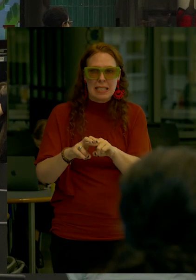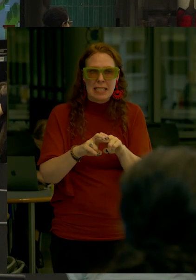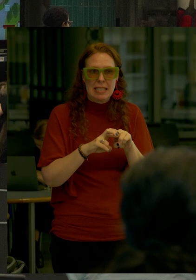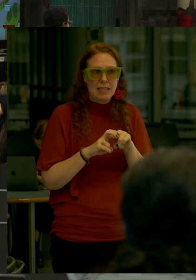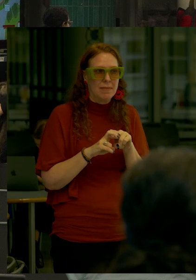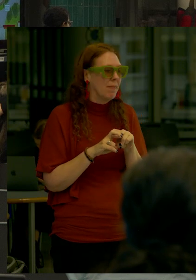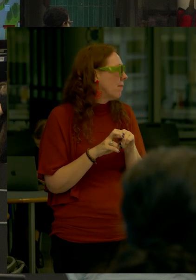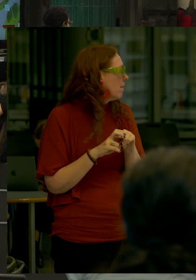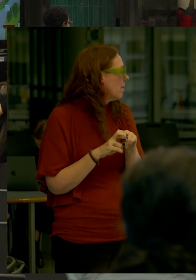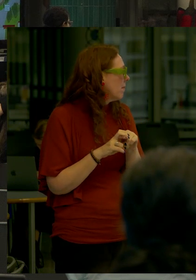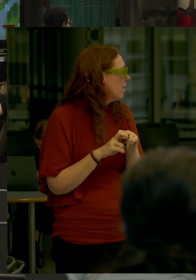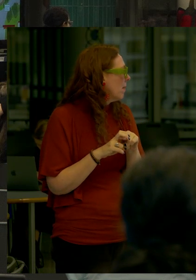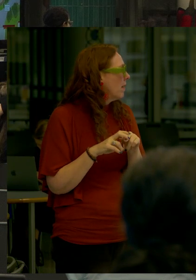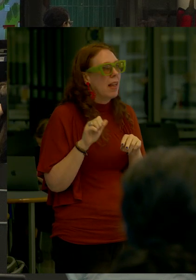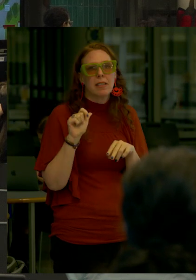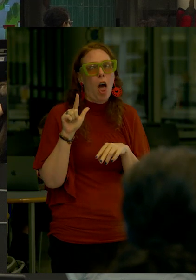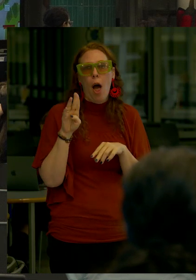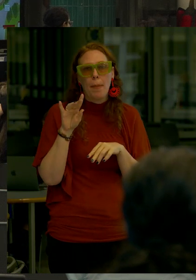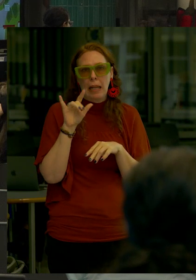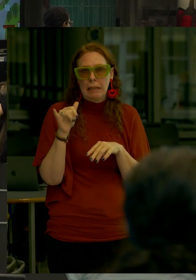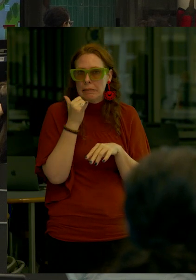not it That's Albany Go to Rector